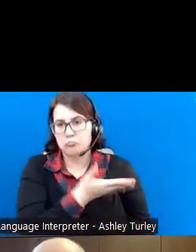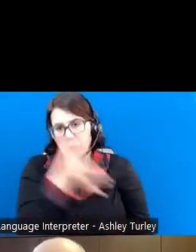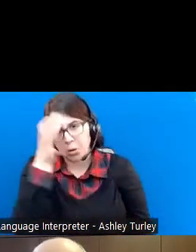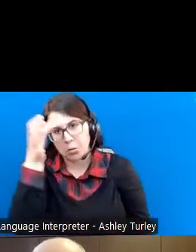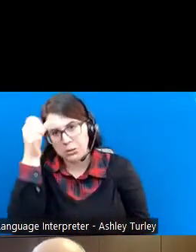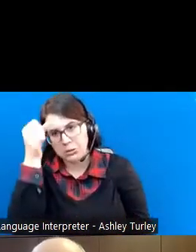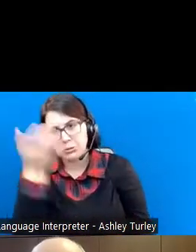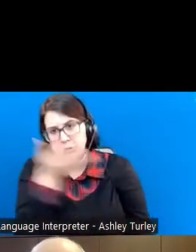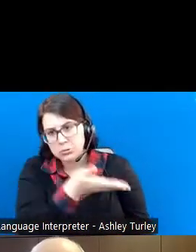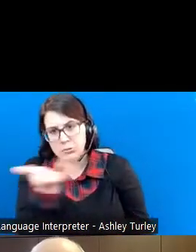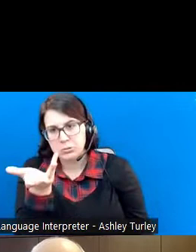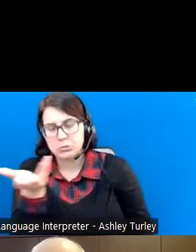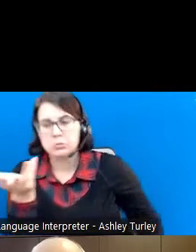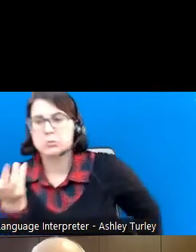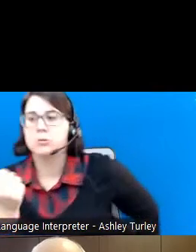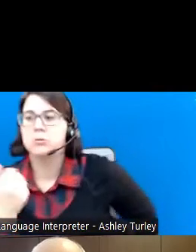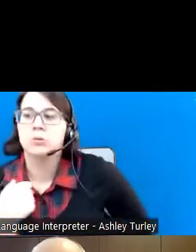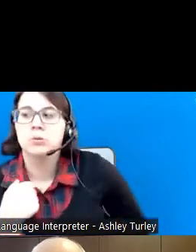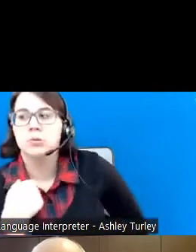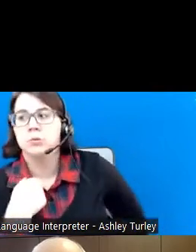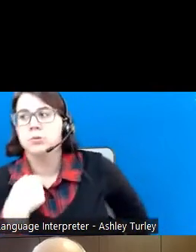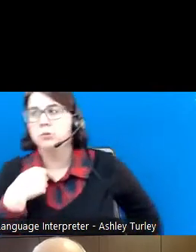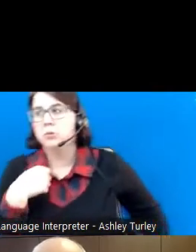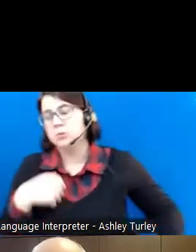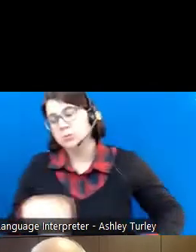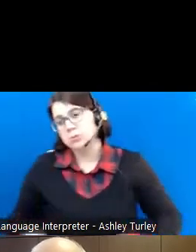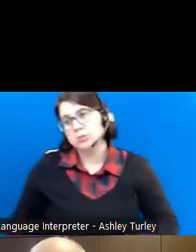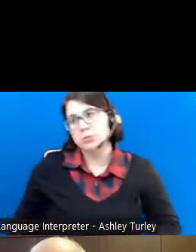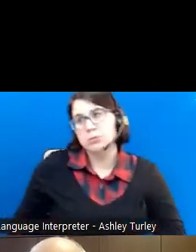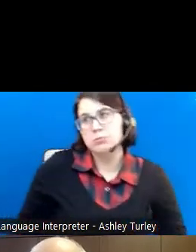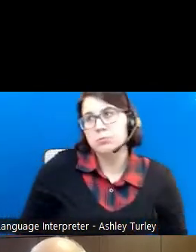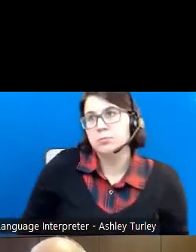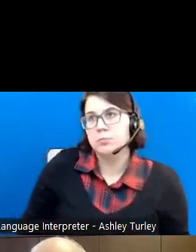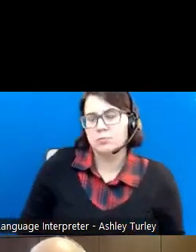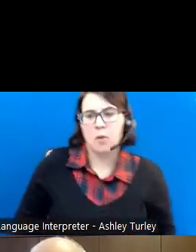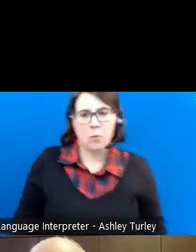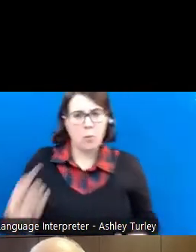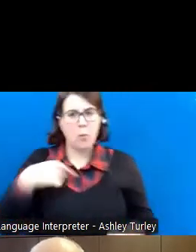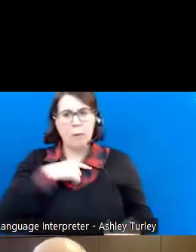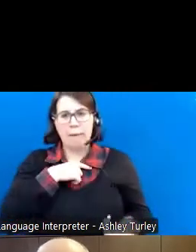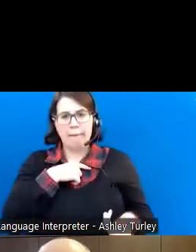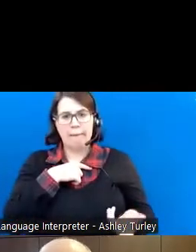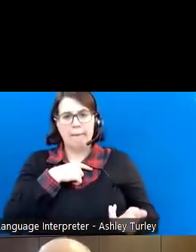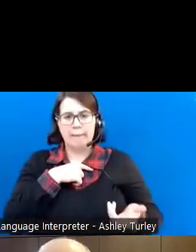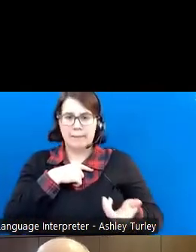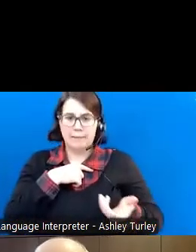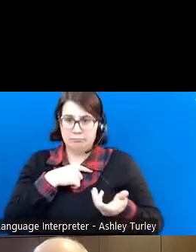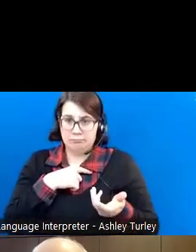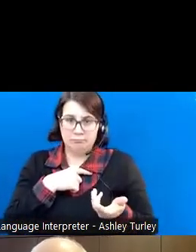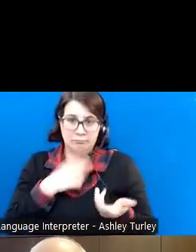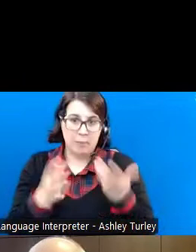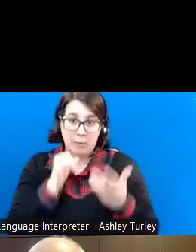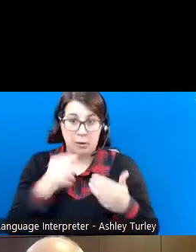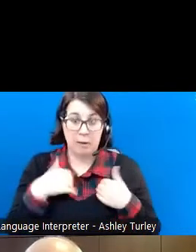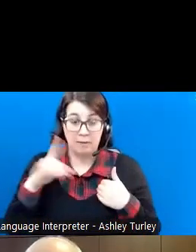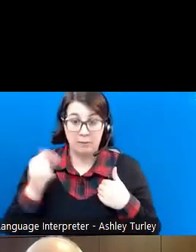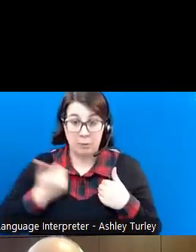but we take for granted as other people, particularly people who don't have disabilities or don't have other